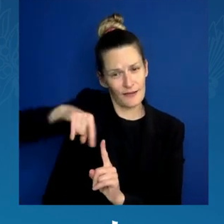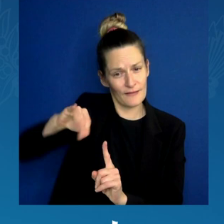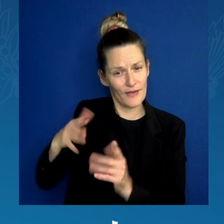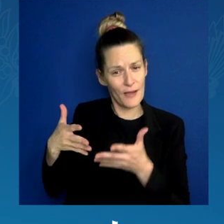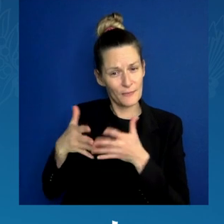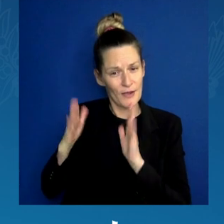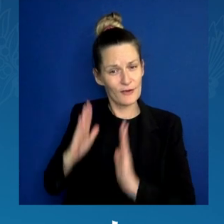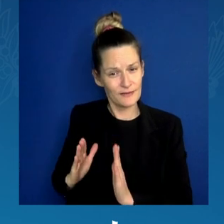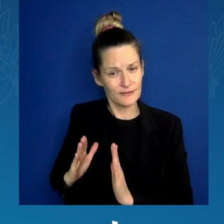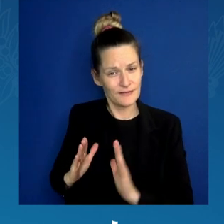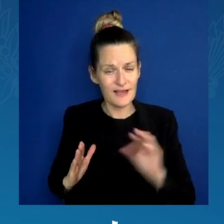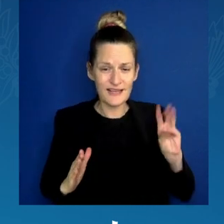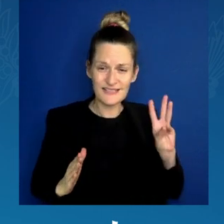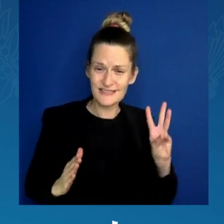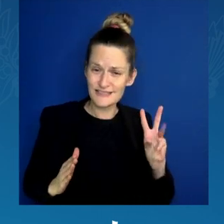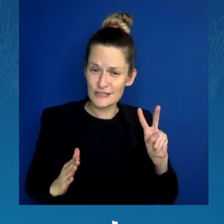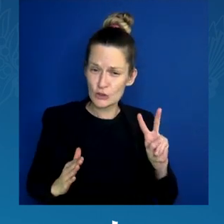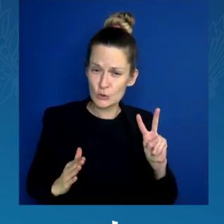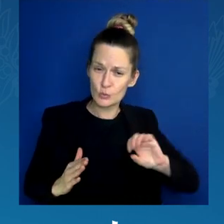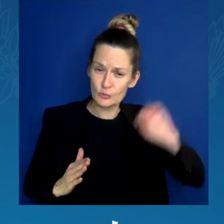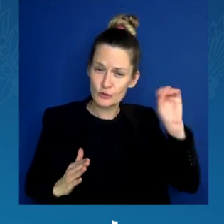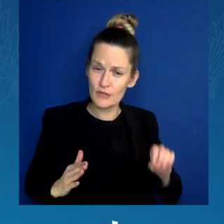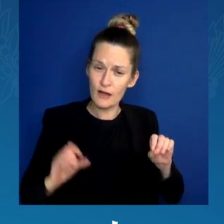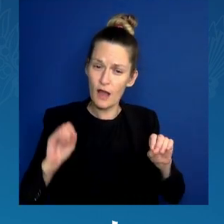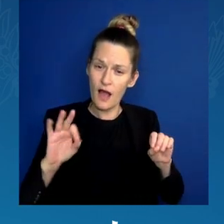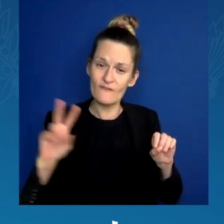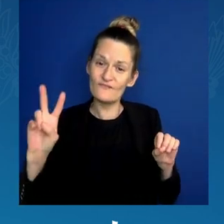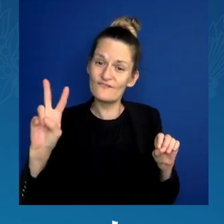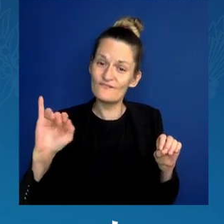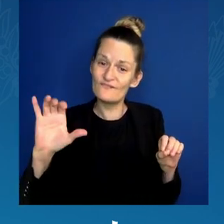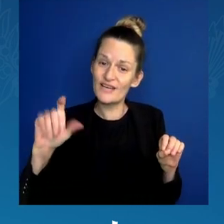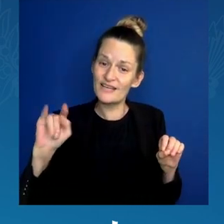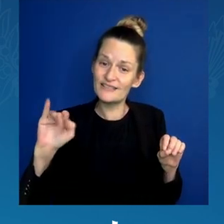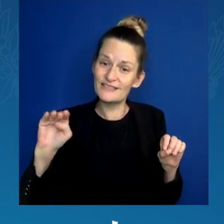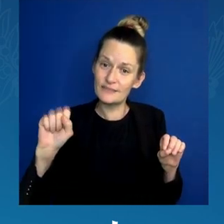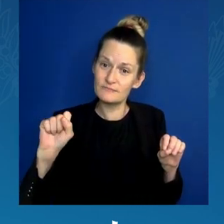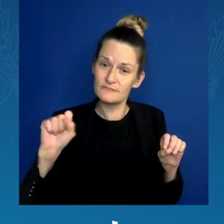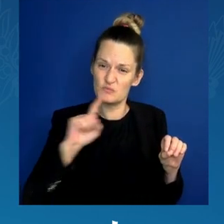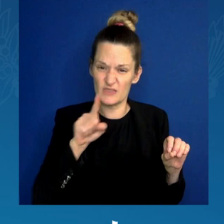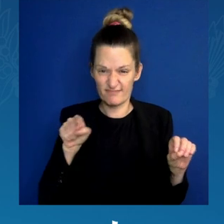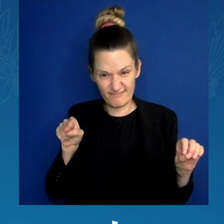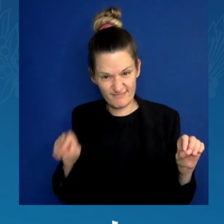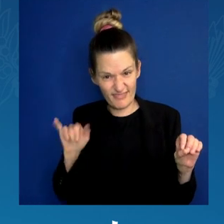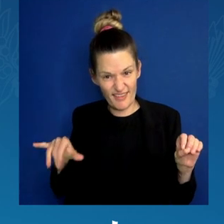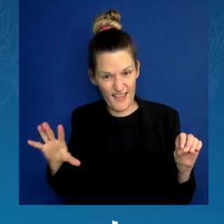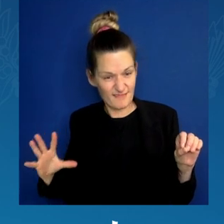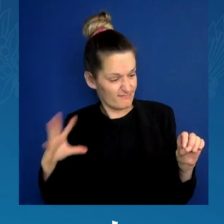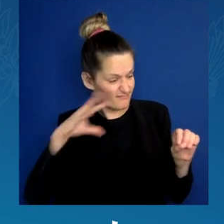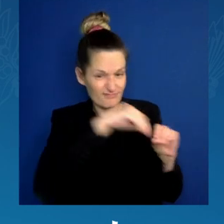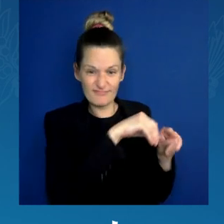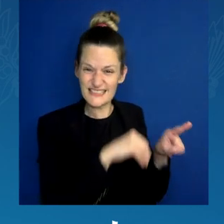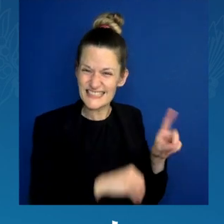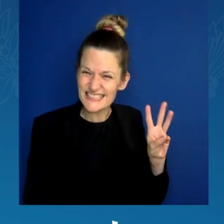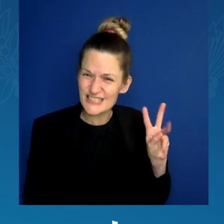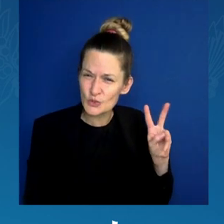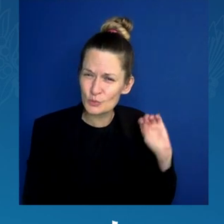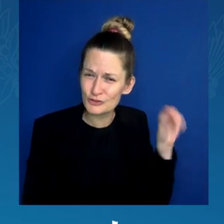violence. On average, 11 Latino people in our nation die from gun violence every day.